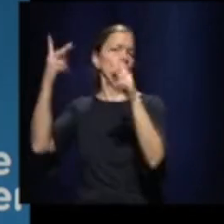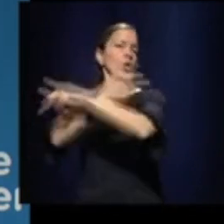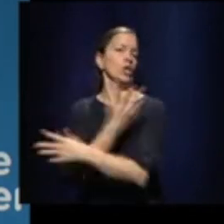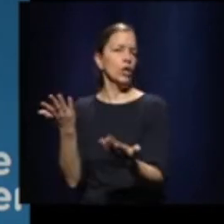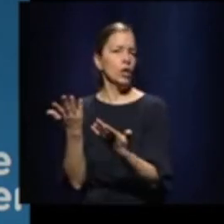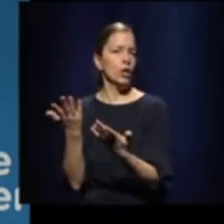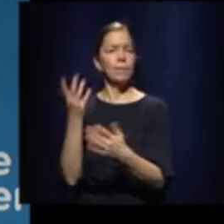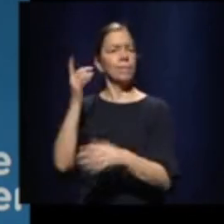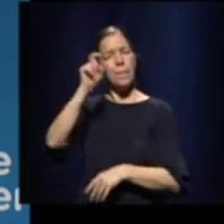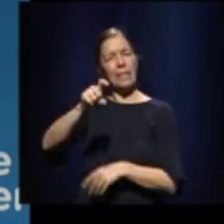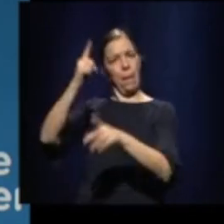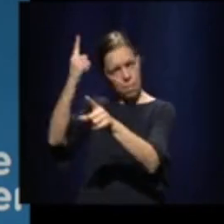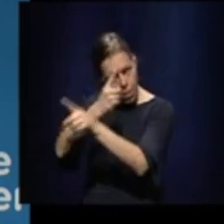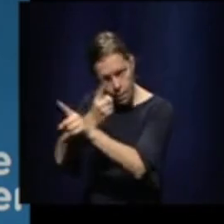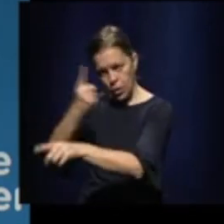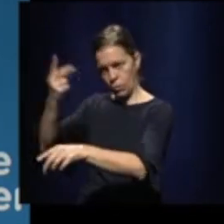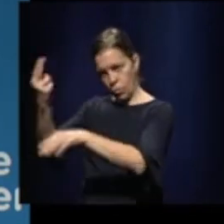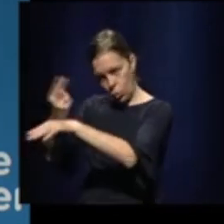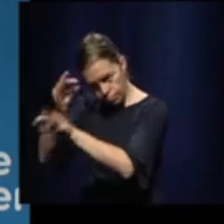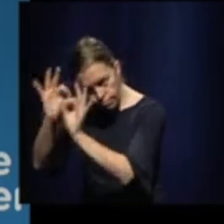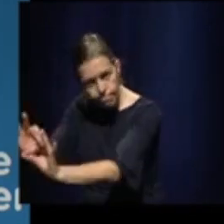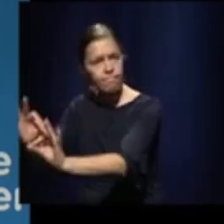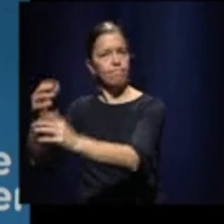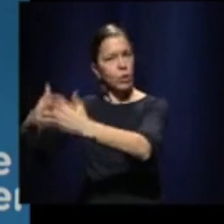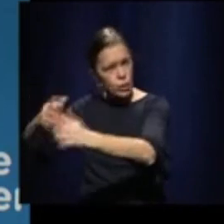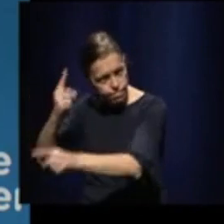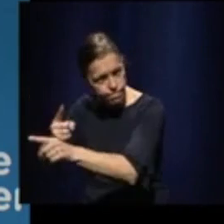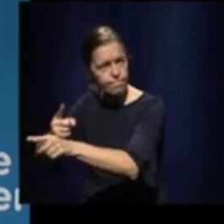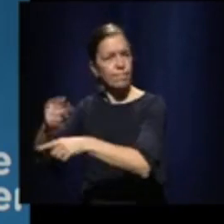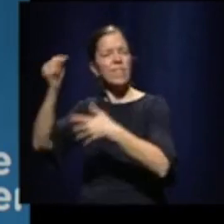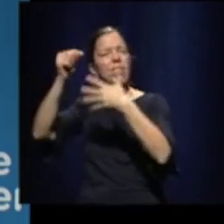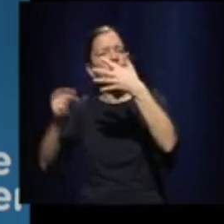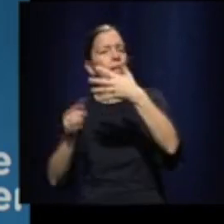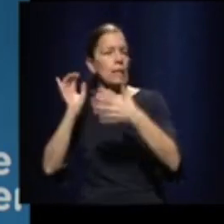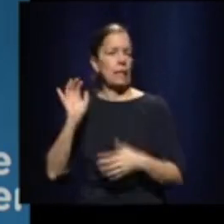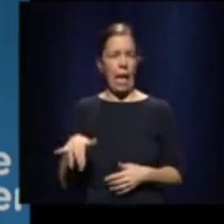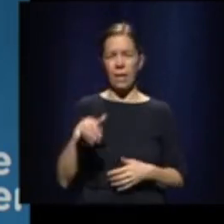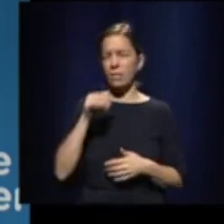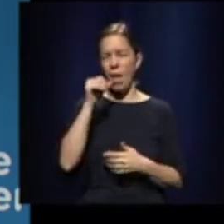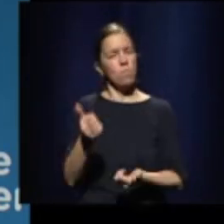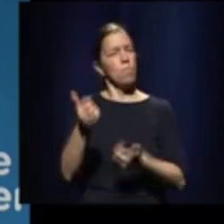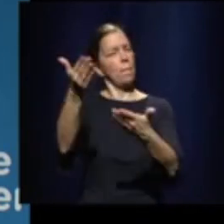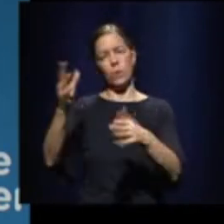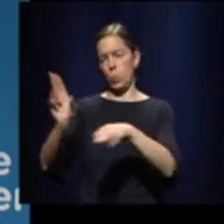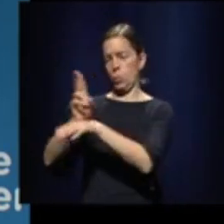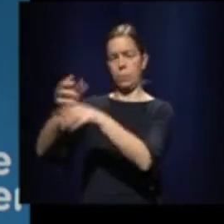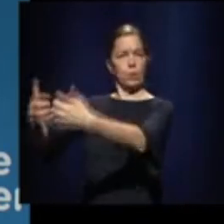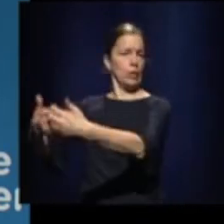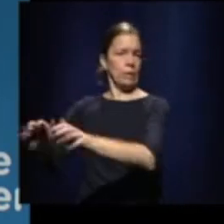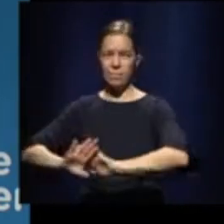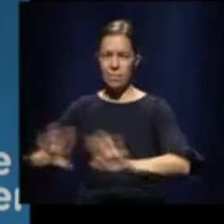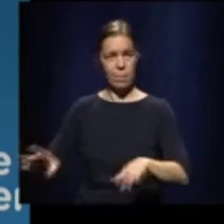side effects. That's why we recommend that, you know, if ever those things are used, they should be placed by professionals. Fourth,